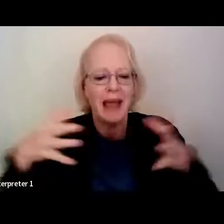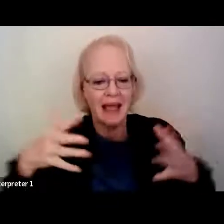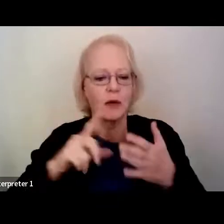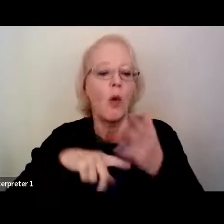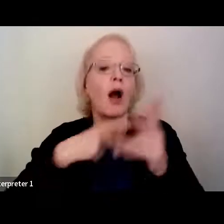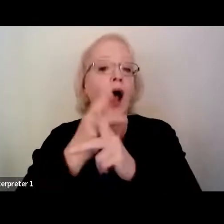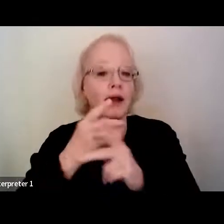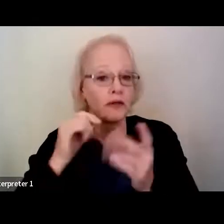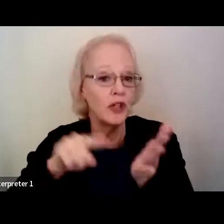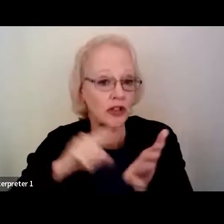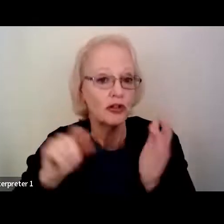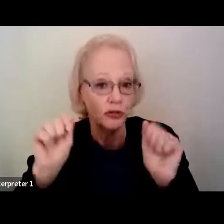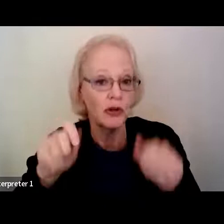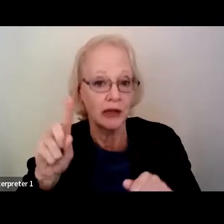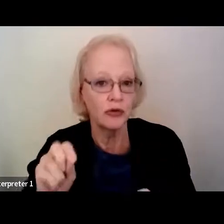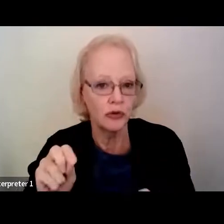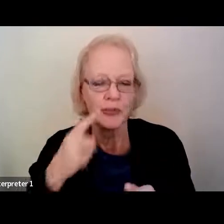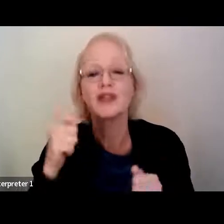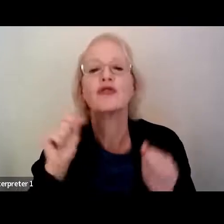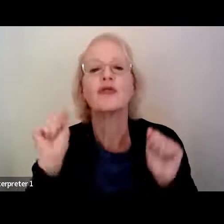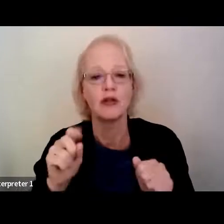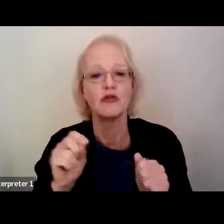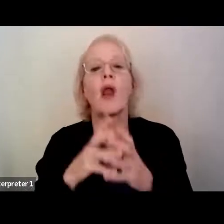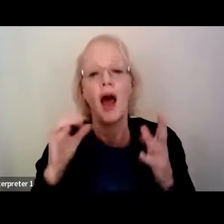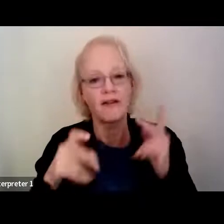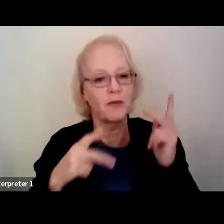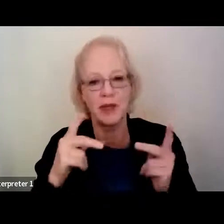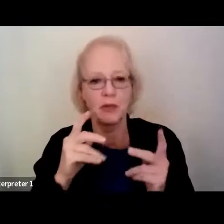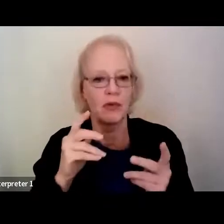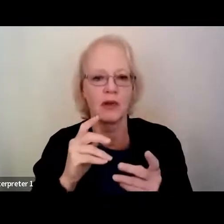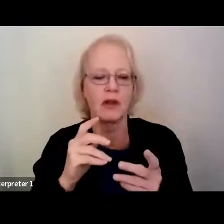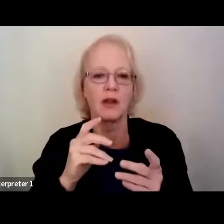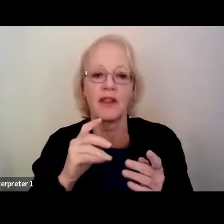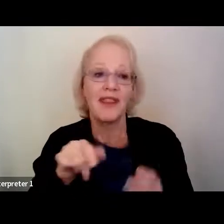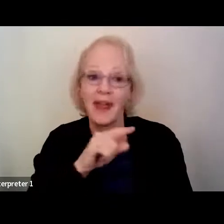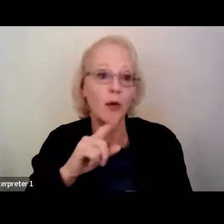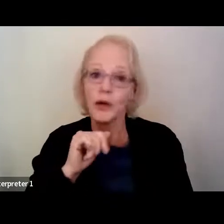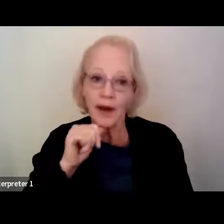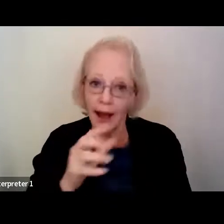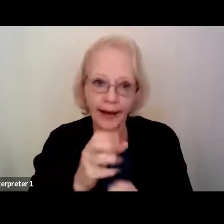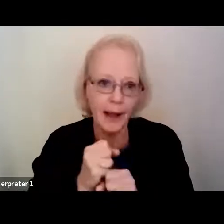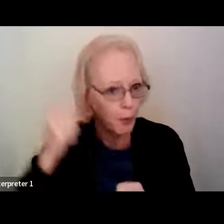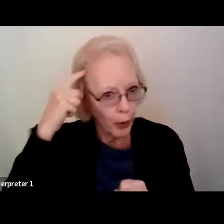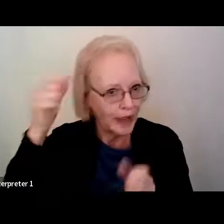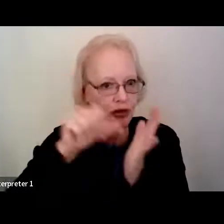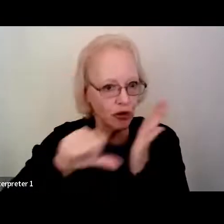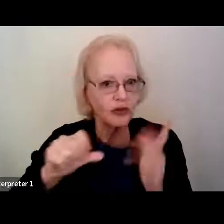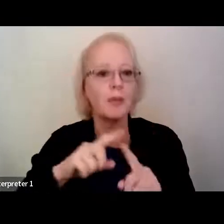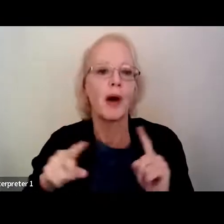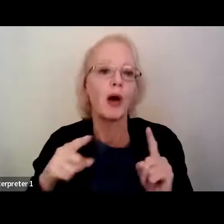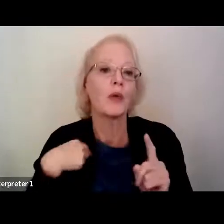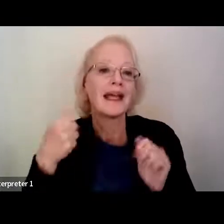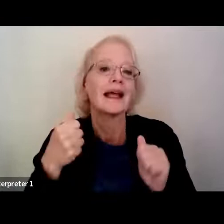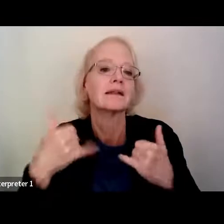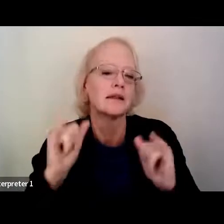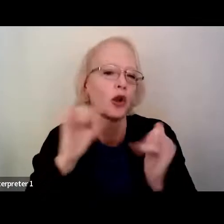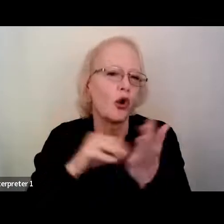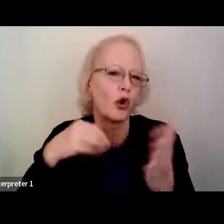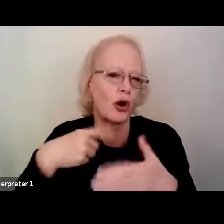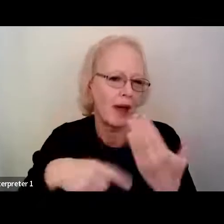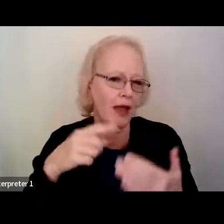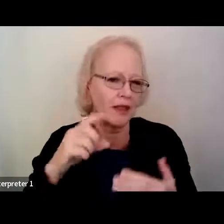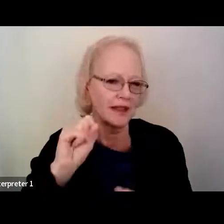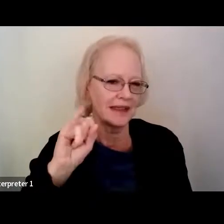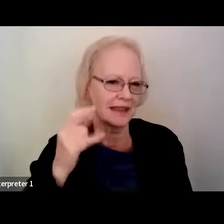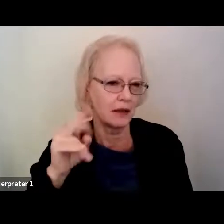do a lot of work with people who are not going to get brain surgery, but still learn about those signals. And there are a lot of